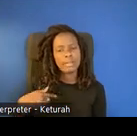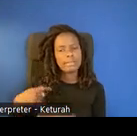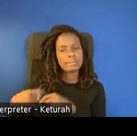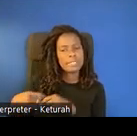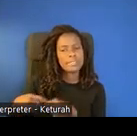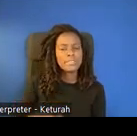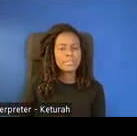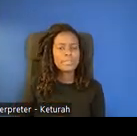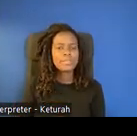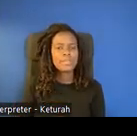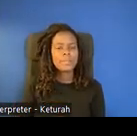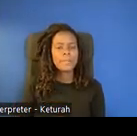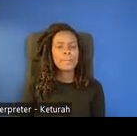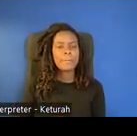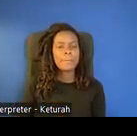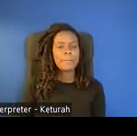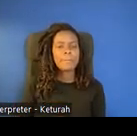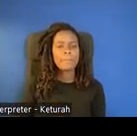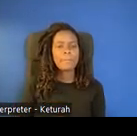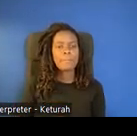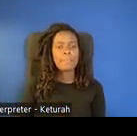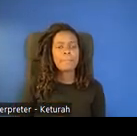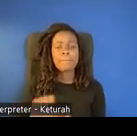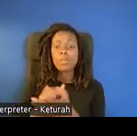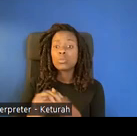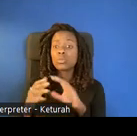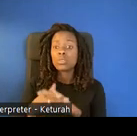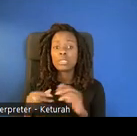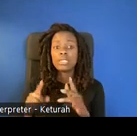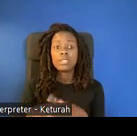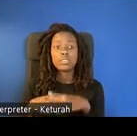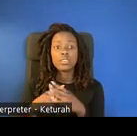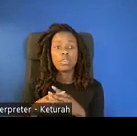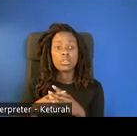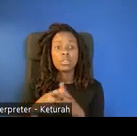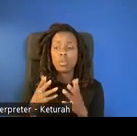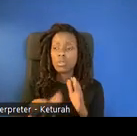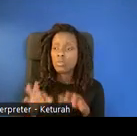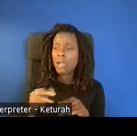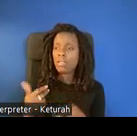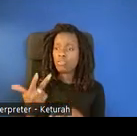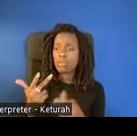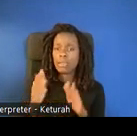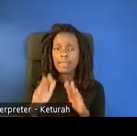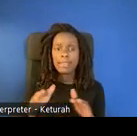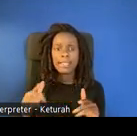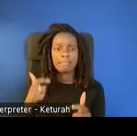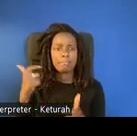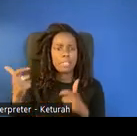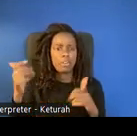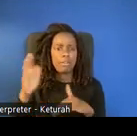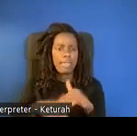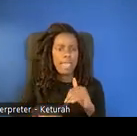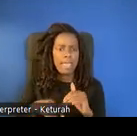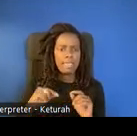So the story starts and they want to find three things in this case that are bigger than they are. So they go through